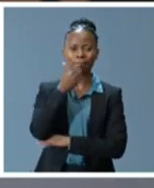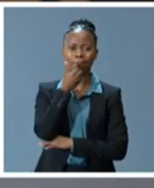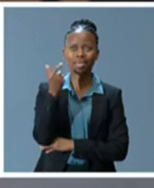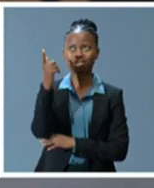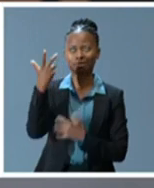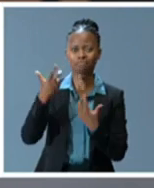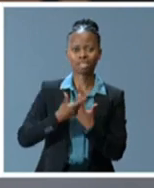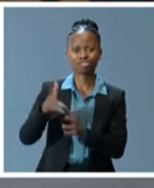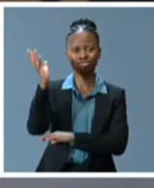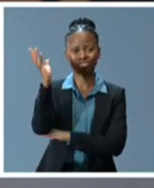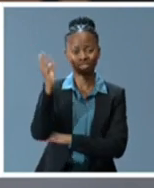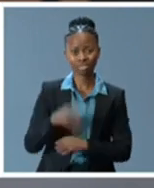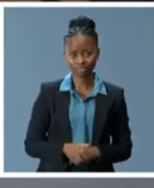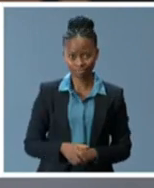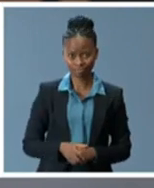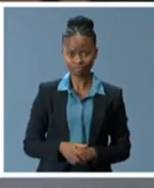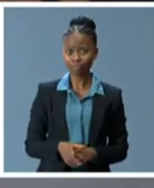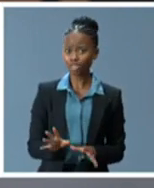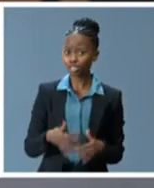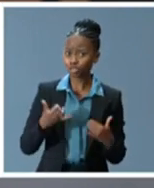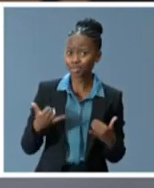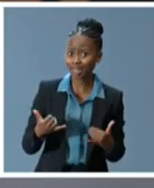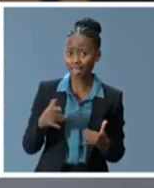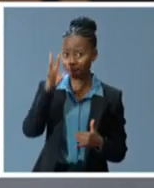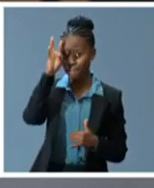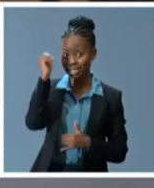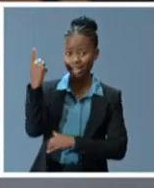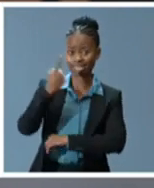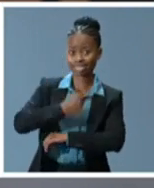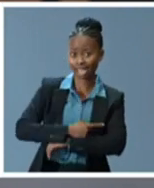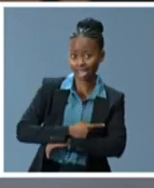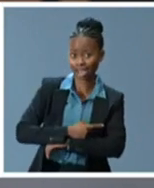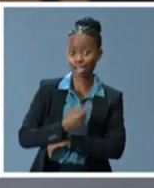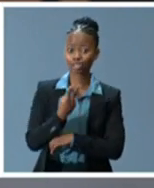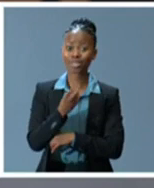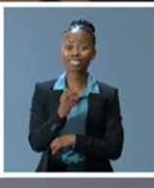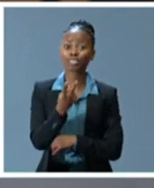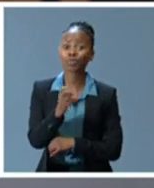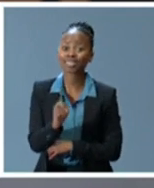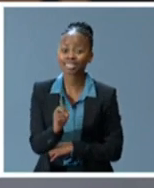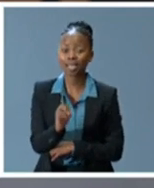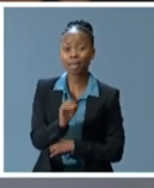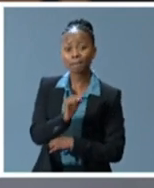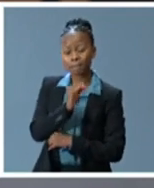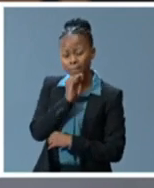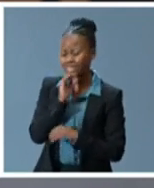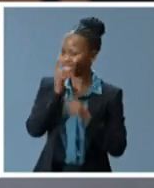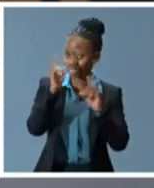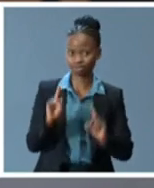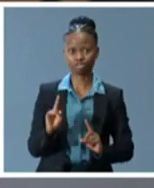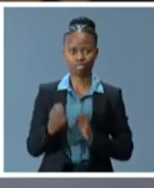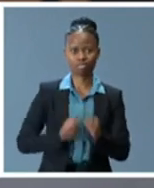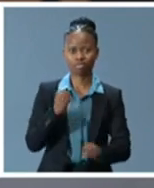This alone will give Mandela Day 2020 a very special quality.